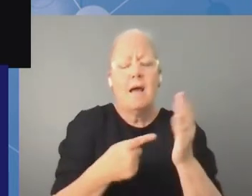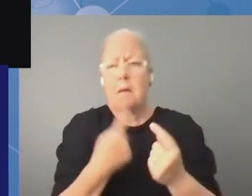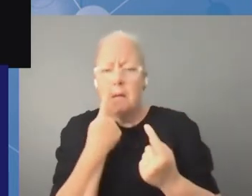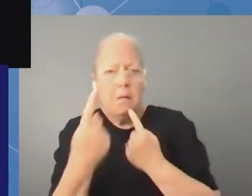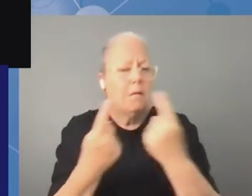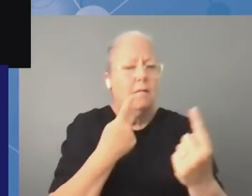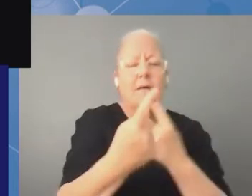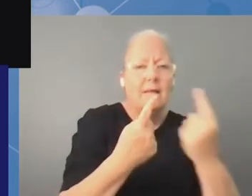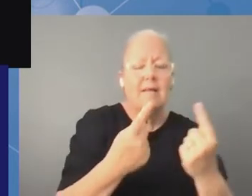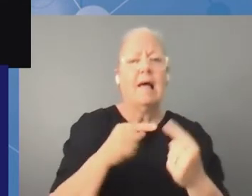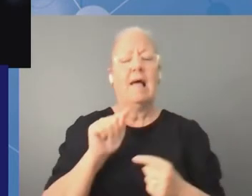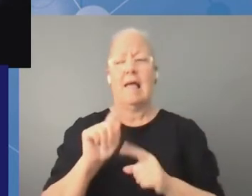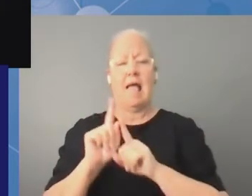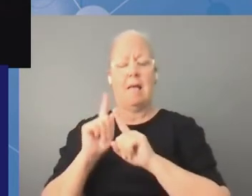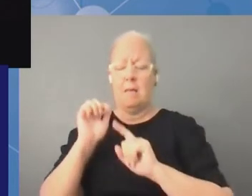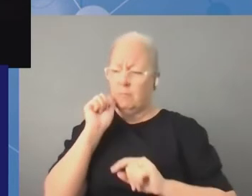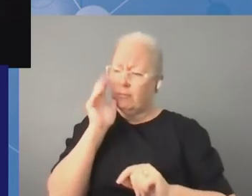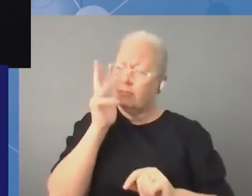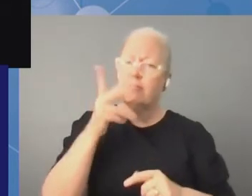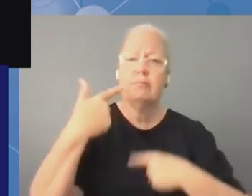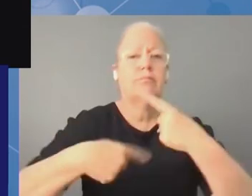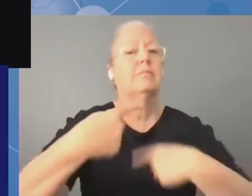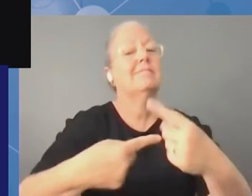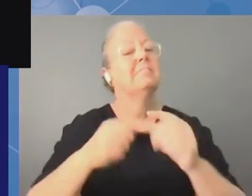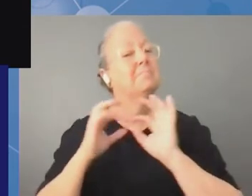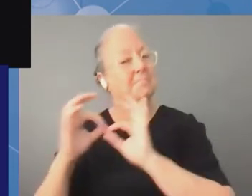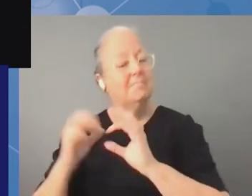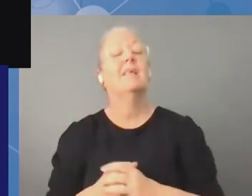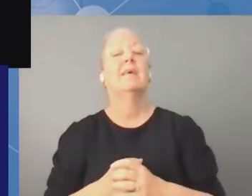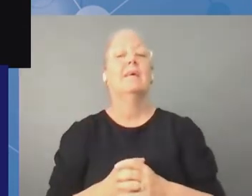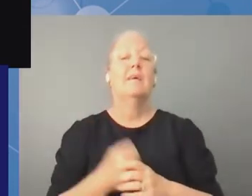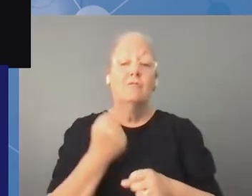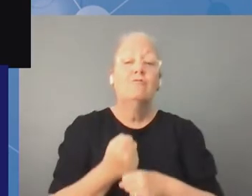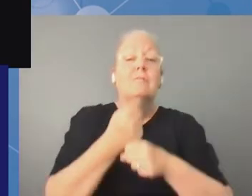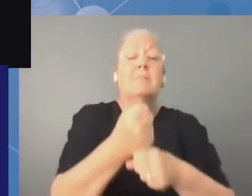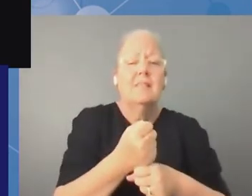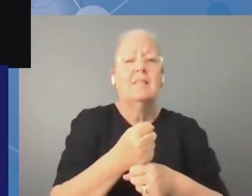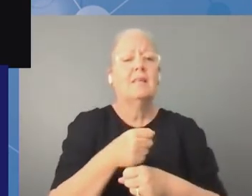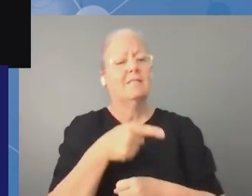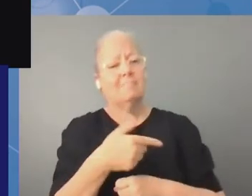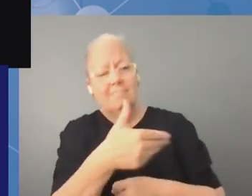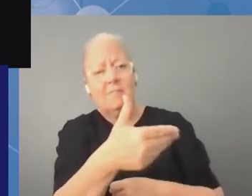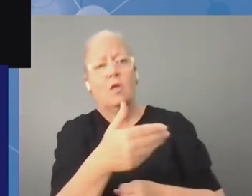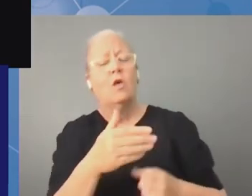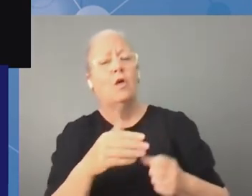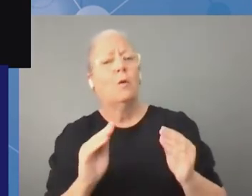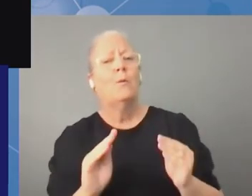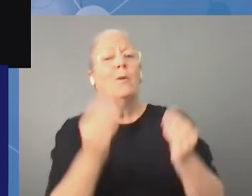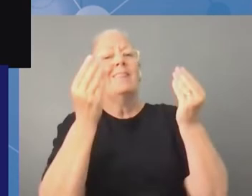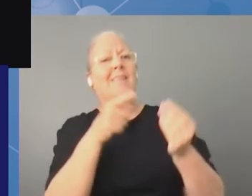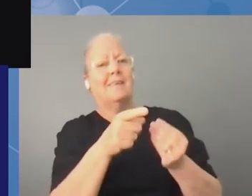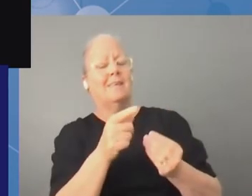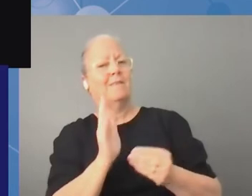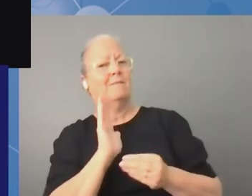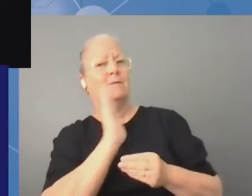life and as representatives of our like new generation of youth uh we always